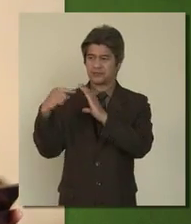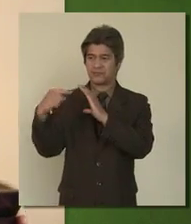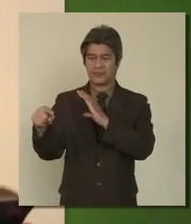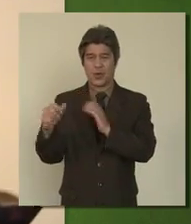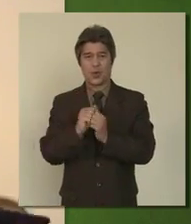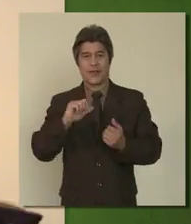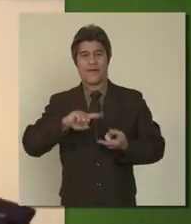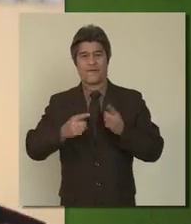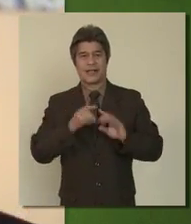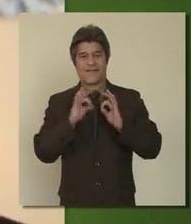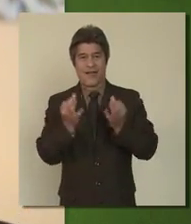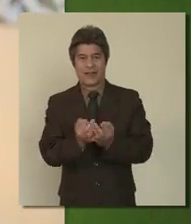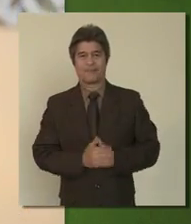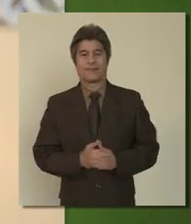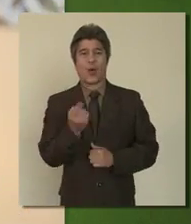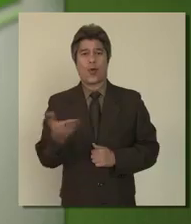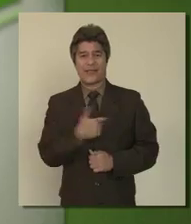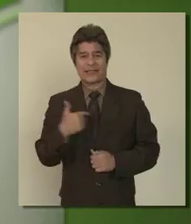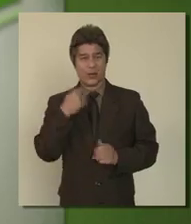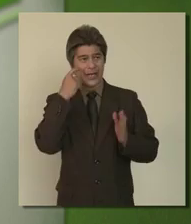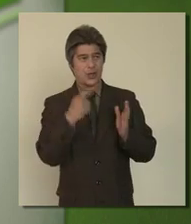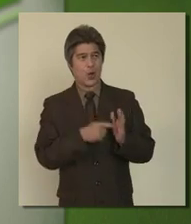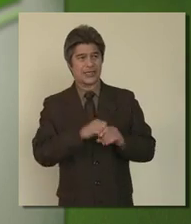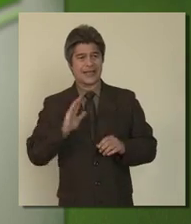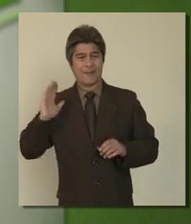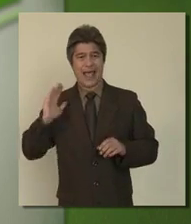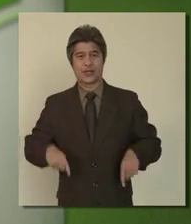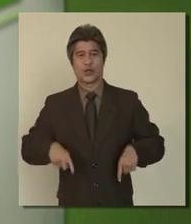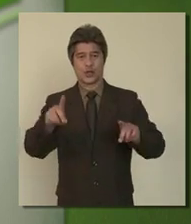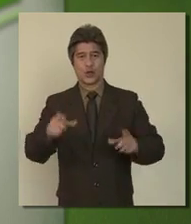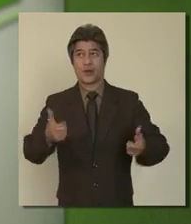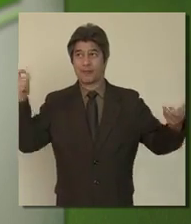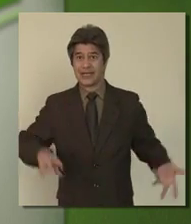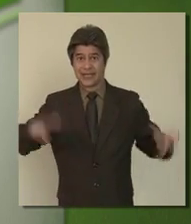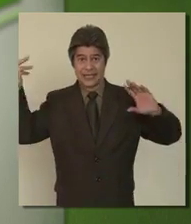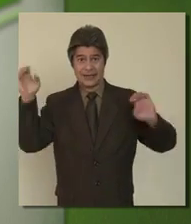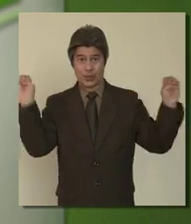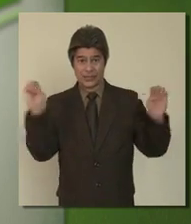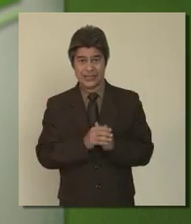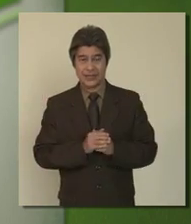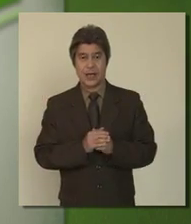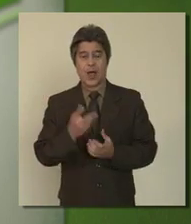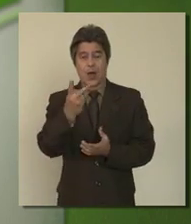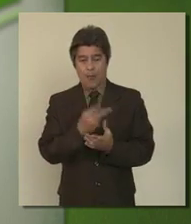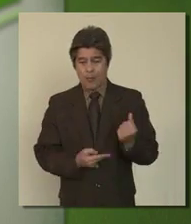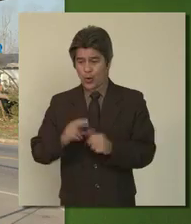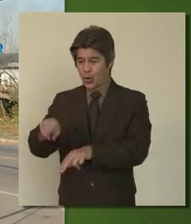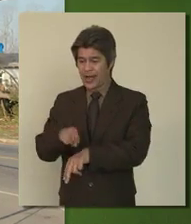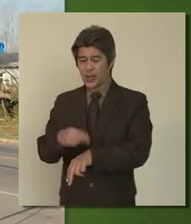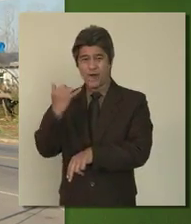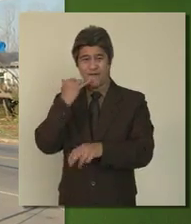One of the things that we've noticed in the past during major emergencies, both the regular phone lines